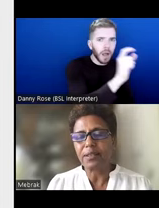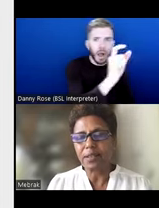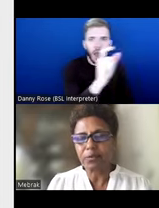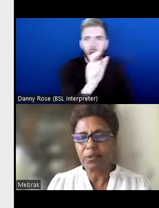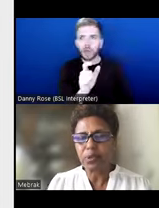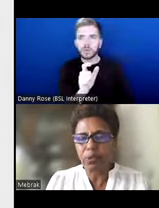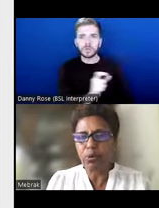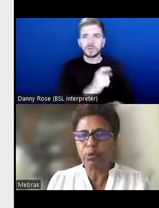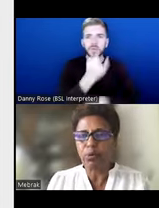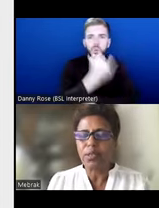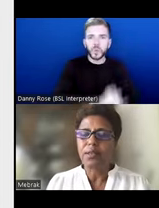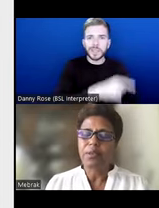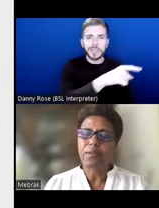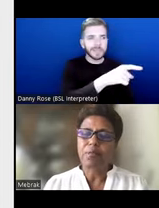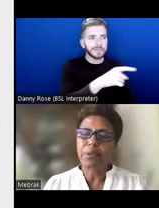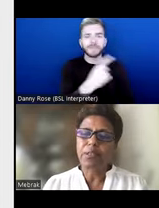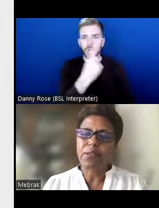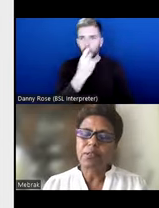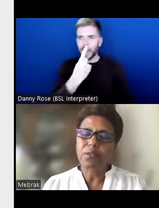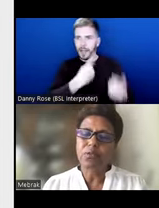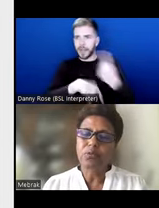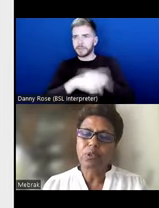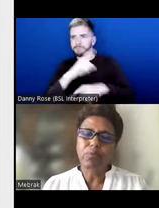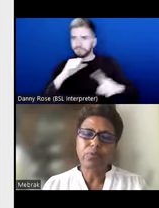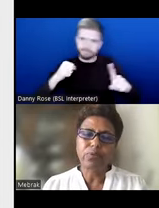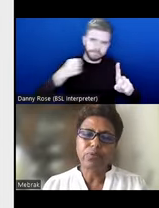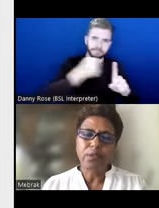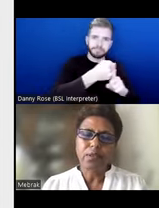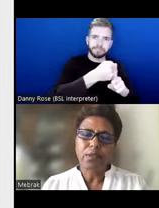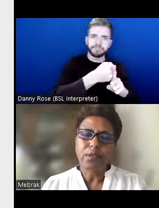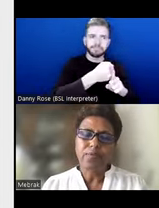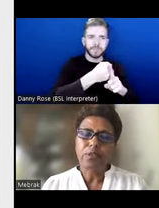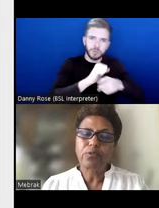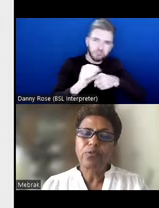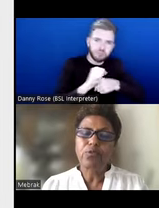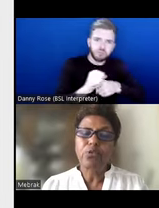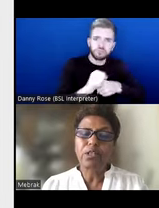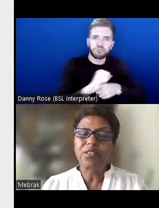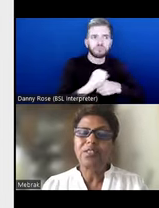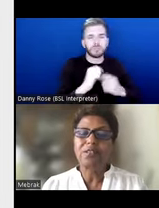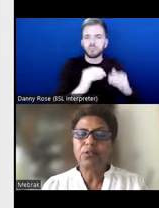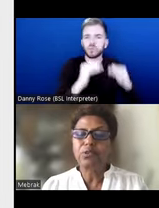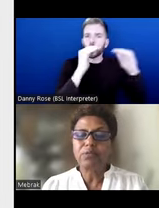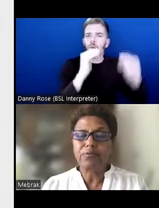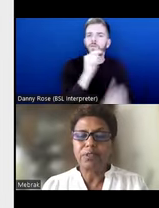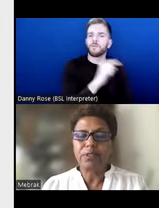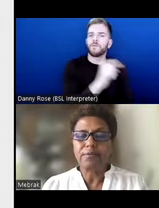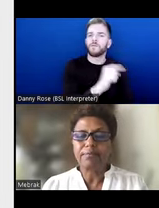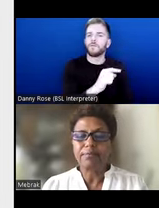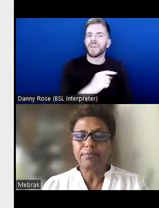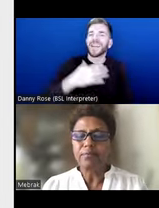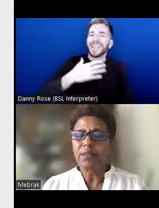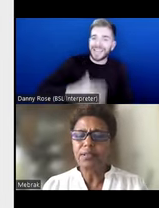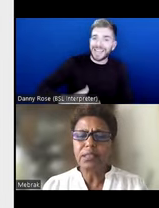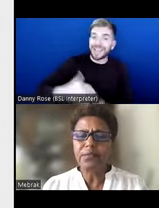well, and how can we all bring it to improve. So to do that, you need a long term funding,